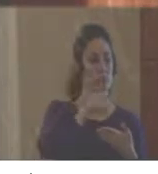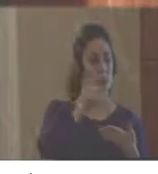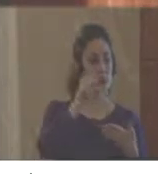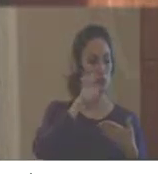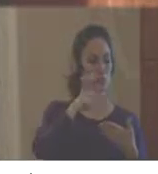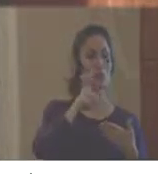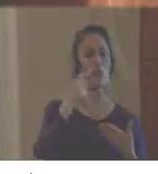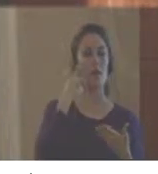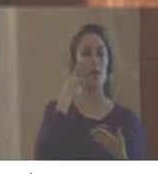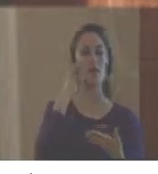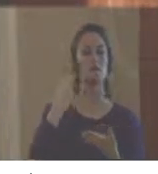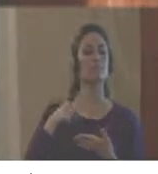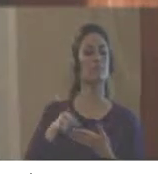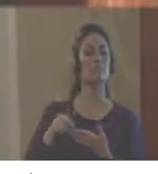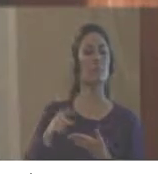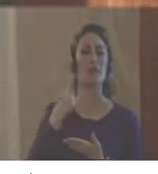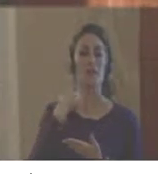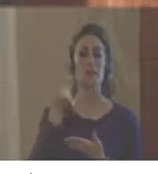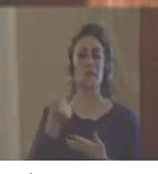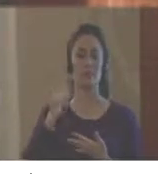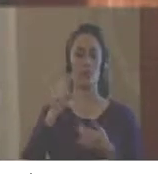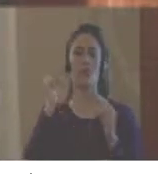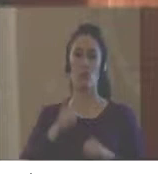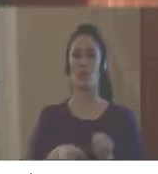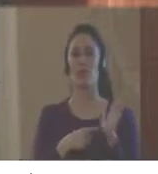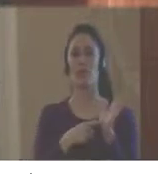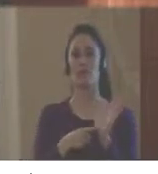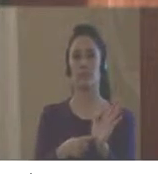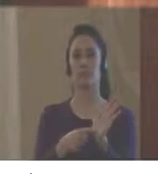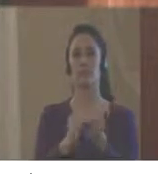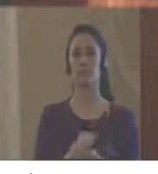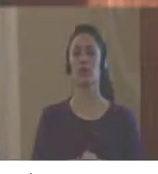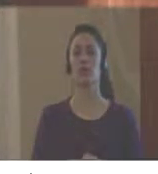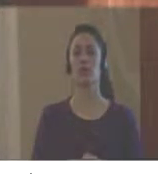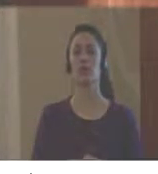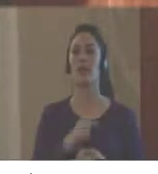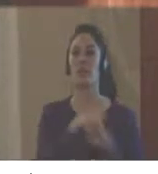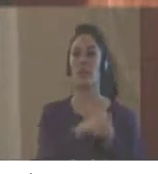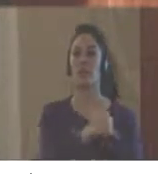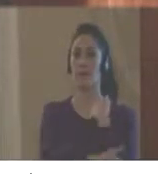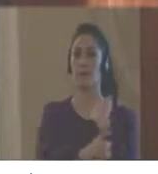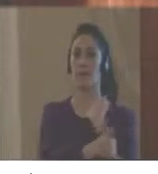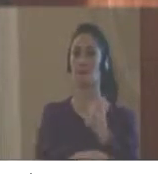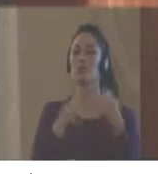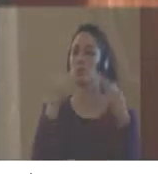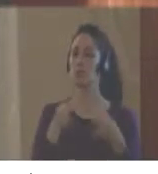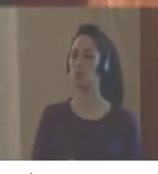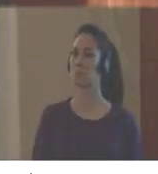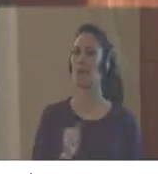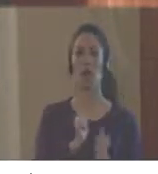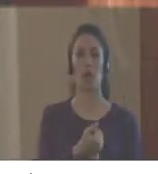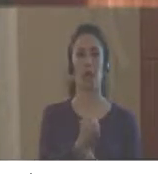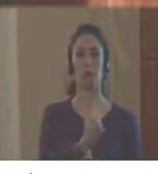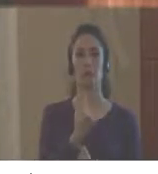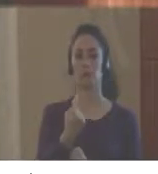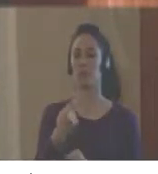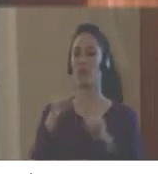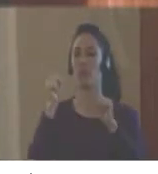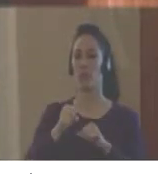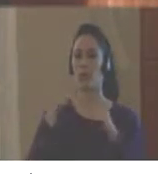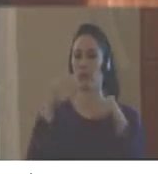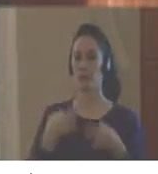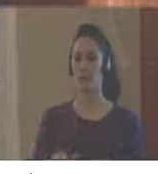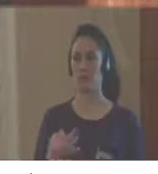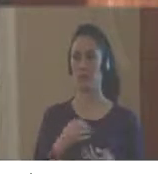to have something verifiable that will demonstrate, in fact, that the country does comply with all of these